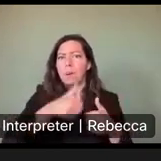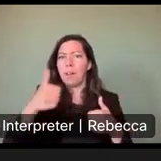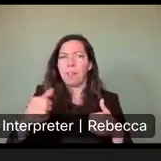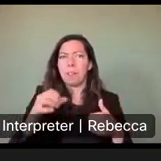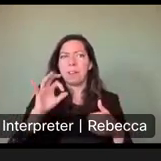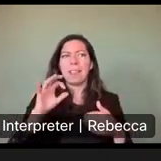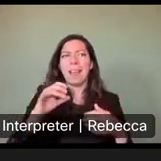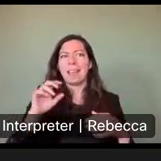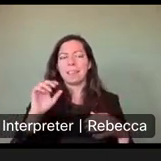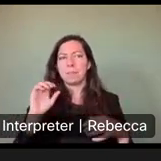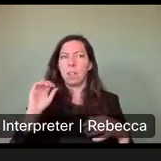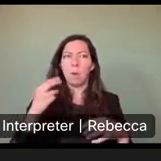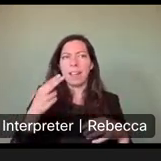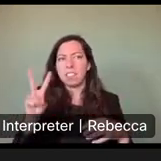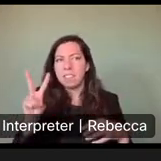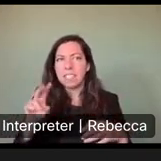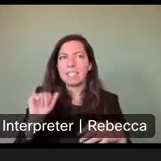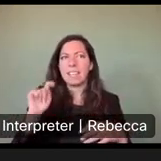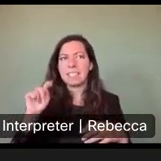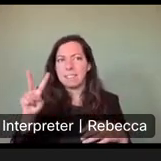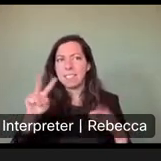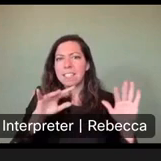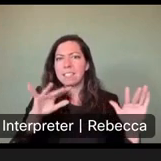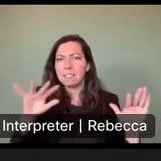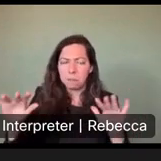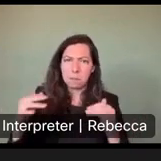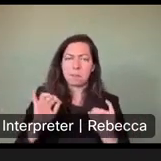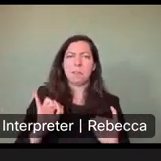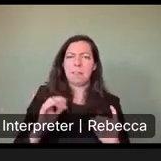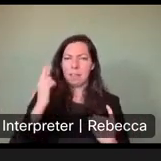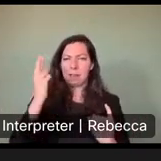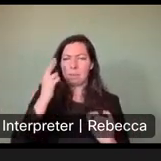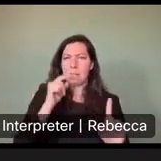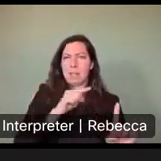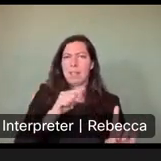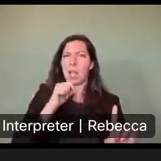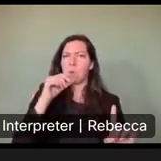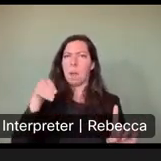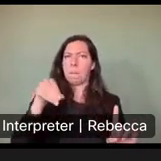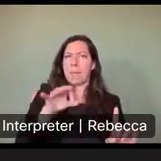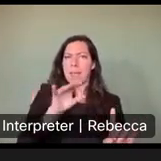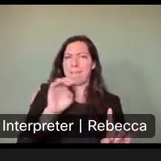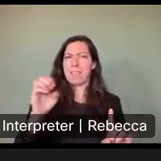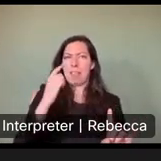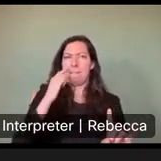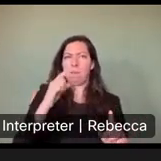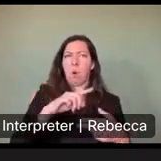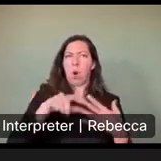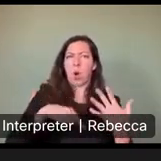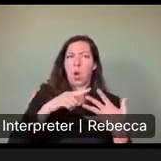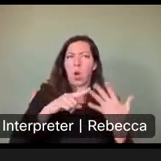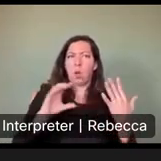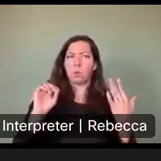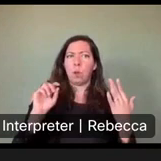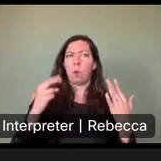vehicles. And, um, I'm realizing that they're not paying fees for all of those vehicles, even though they're tooling